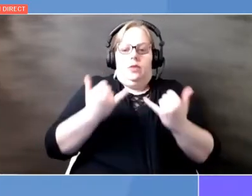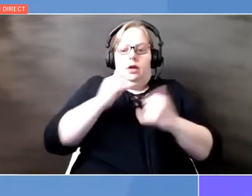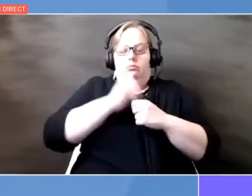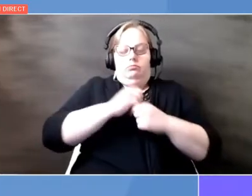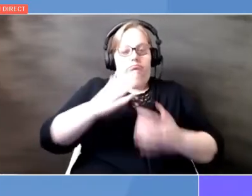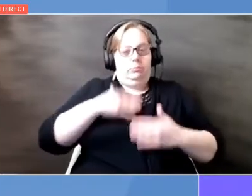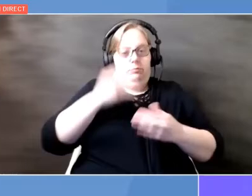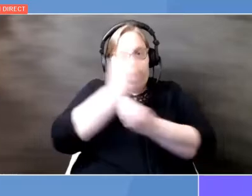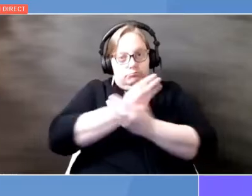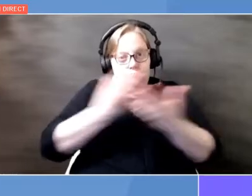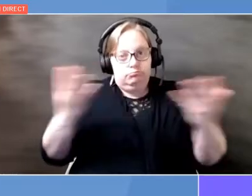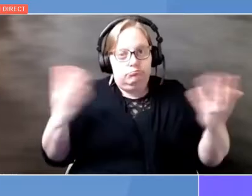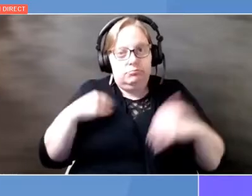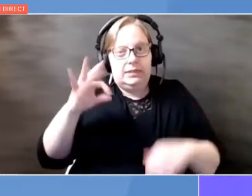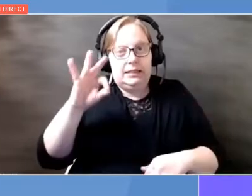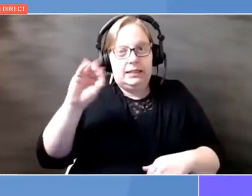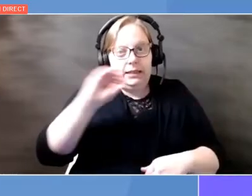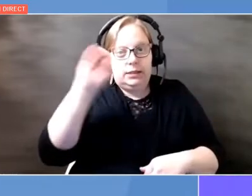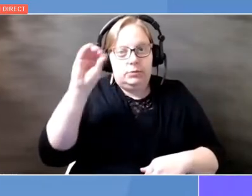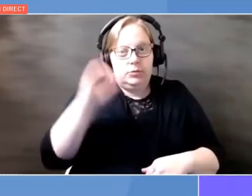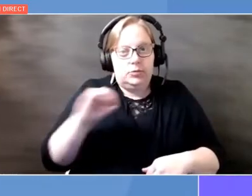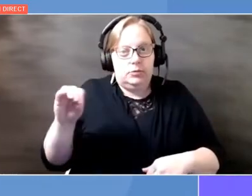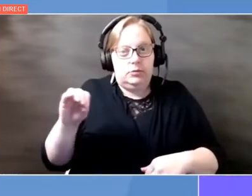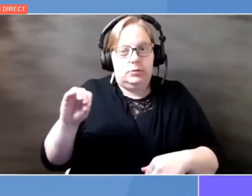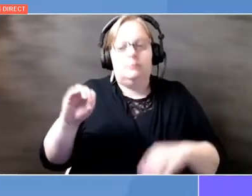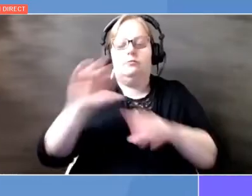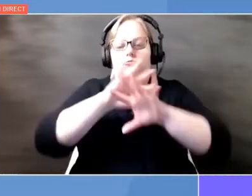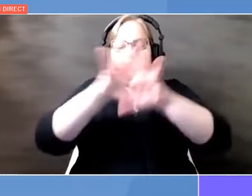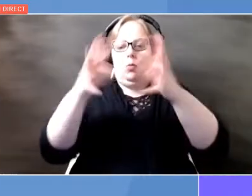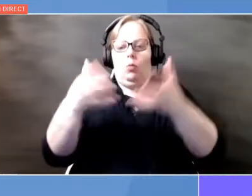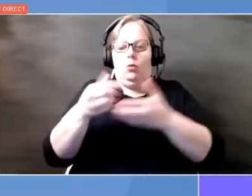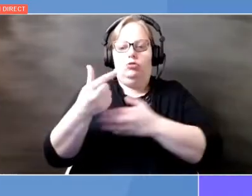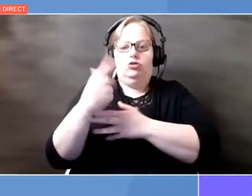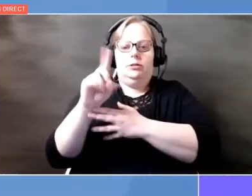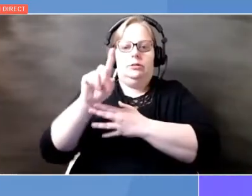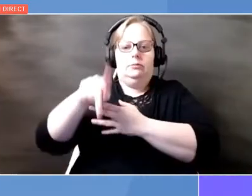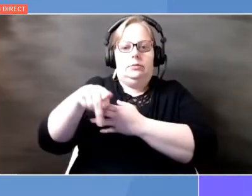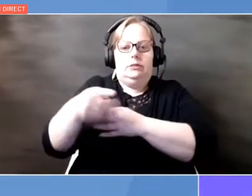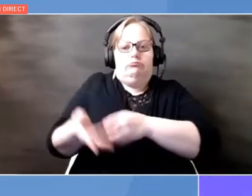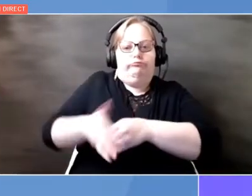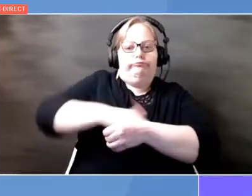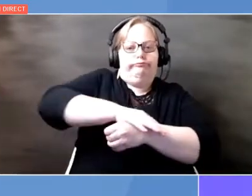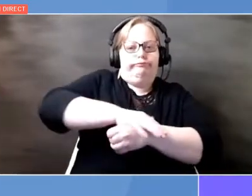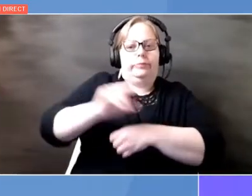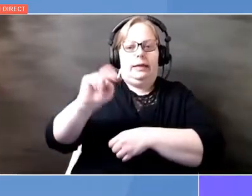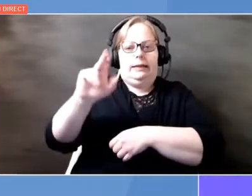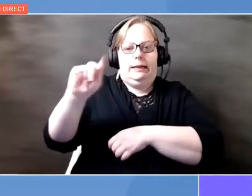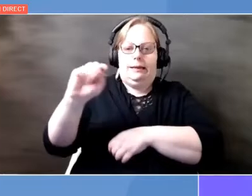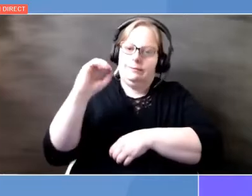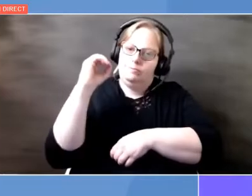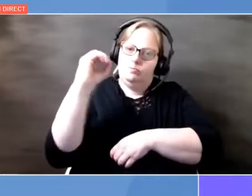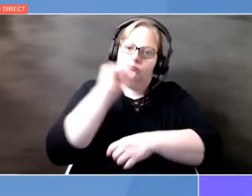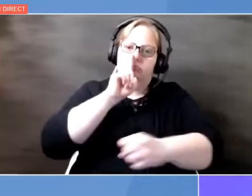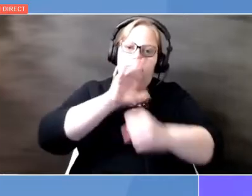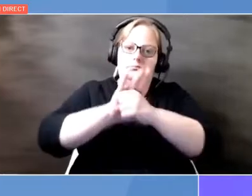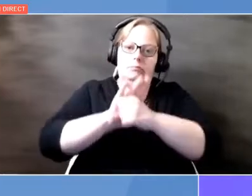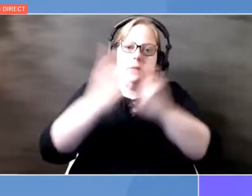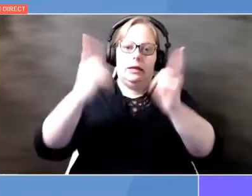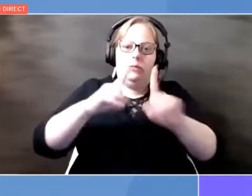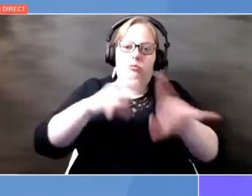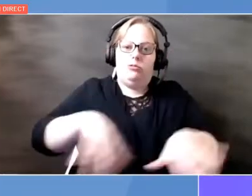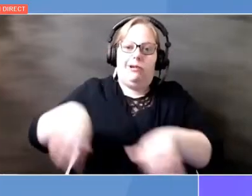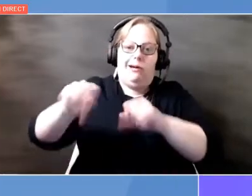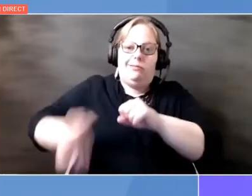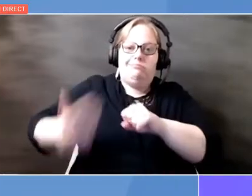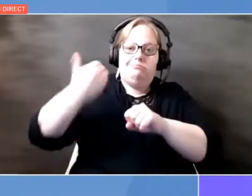90% of global GDP is covered by net zero commitments. When we took on the COP presidency in 2019, it was only